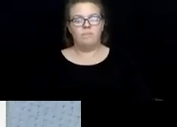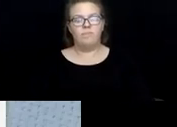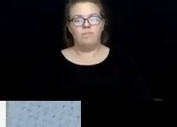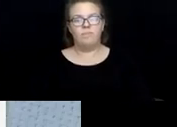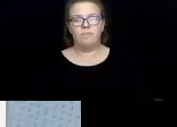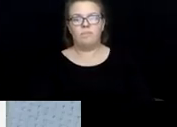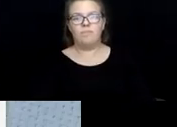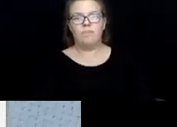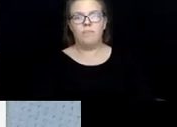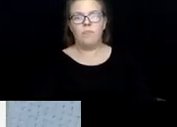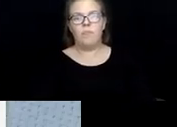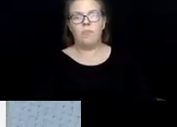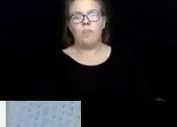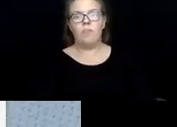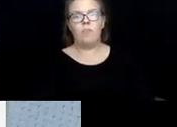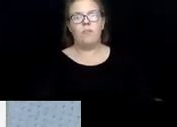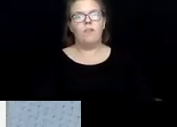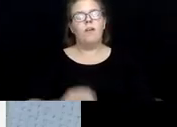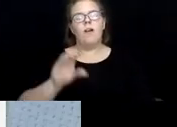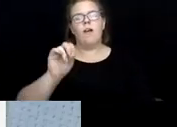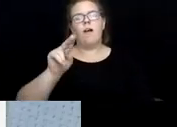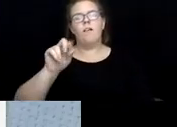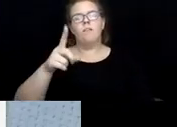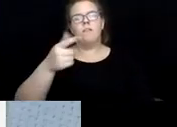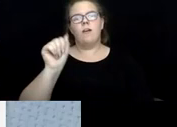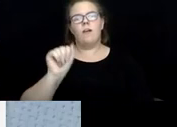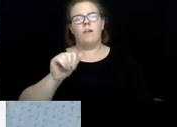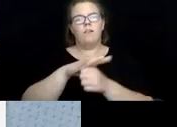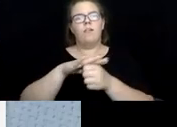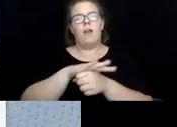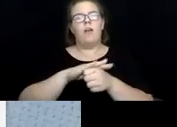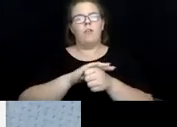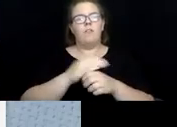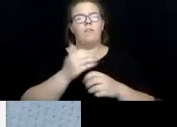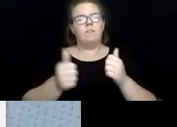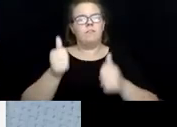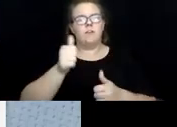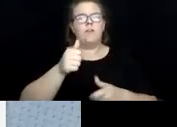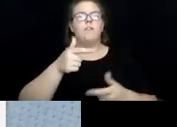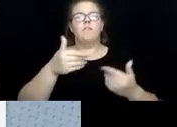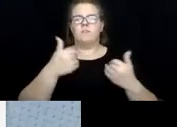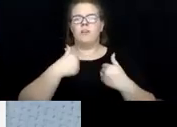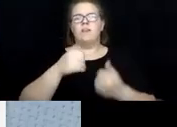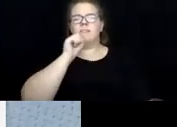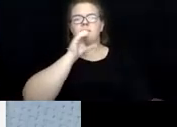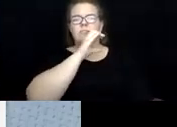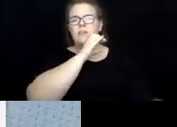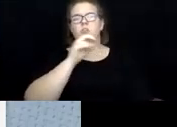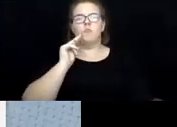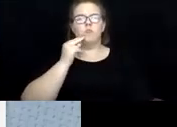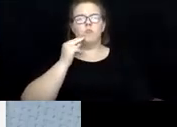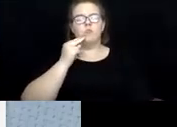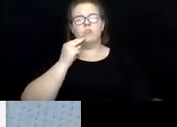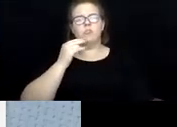Under the leadership of Onondaga County Executive, a Senior Nutrition Hotline was established to